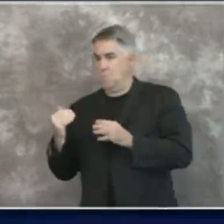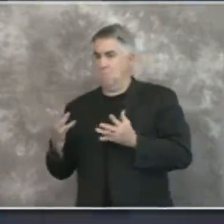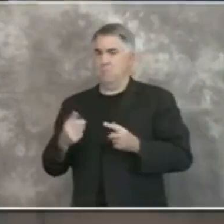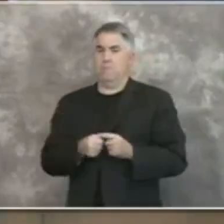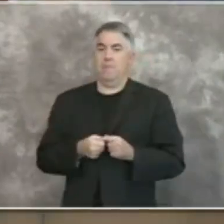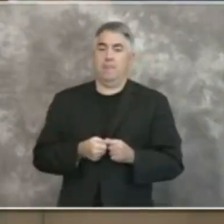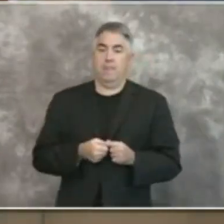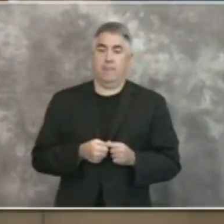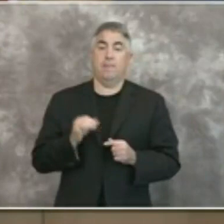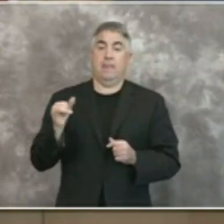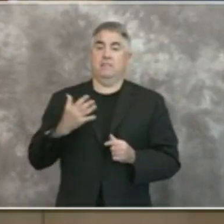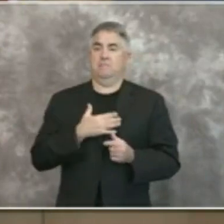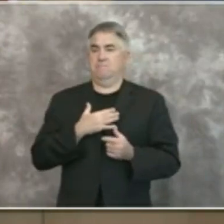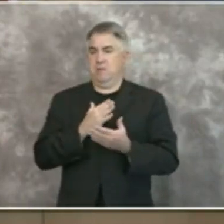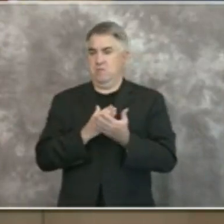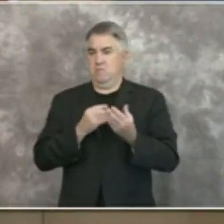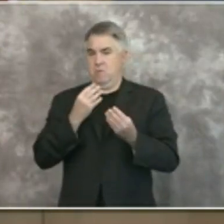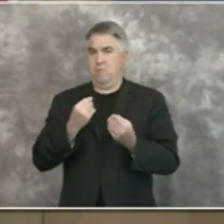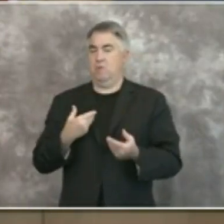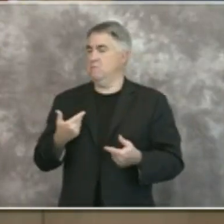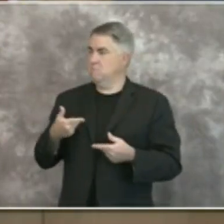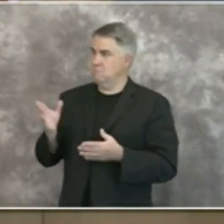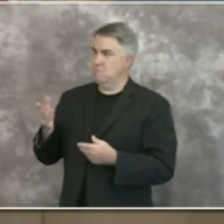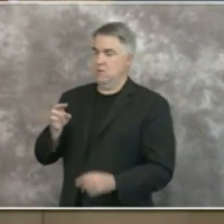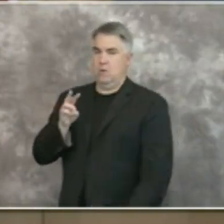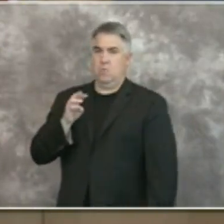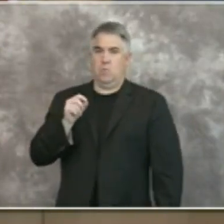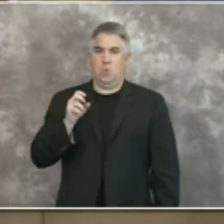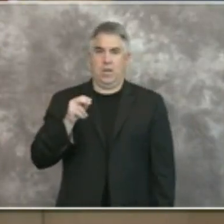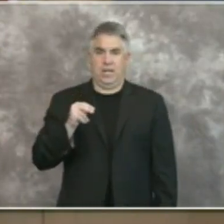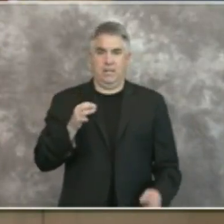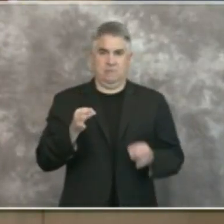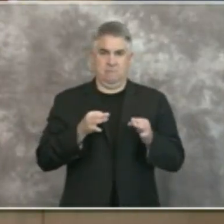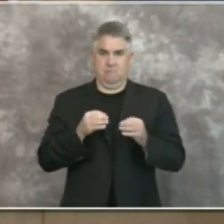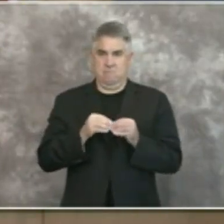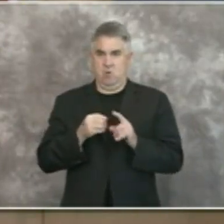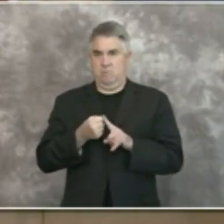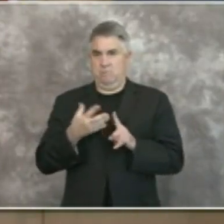section of the report i will now turn it over to dr wilma woon for a public health officer's report